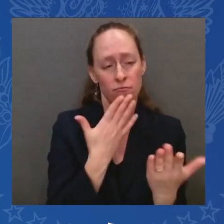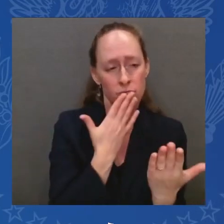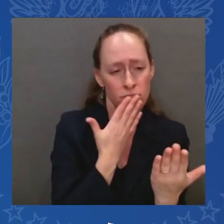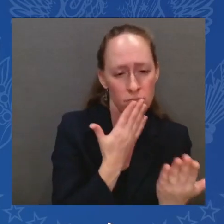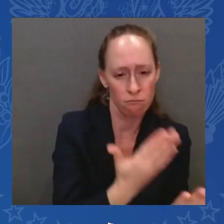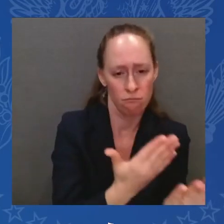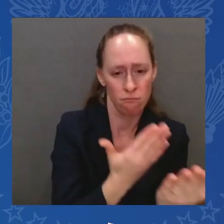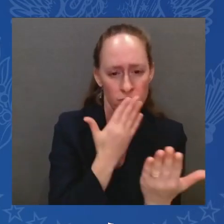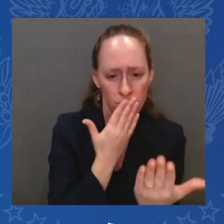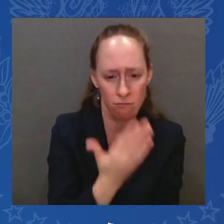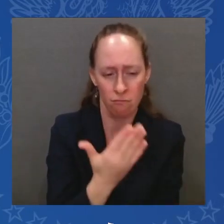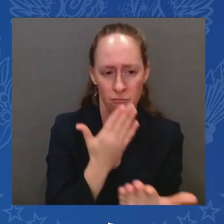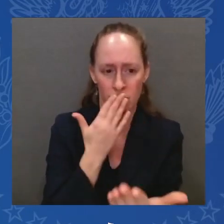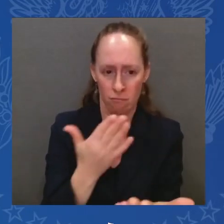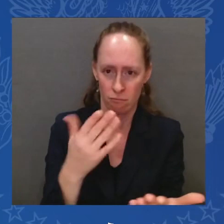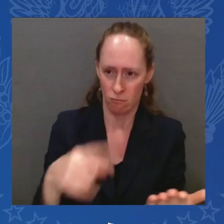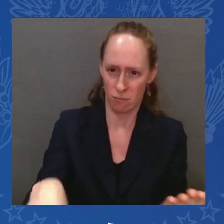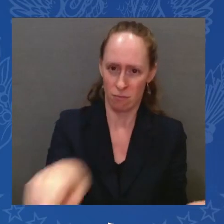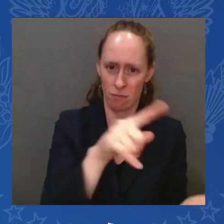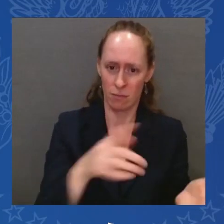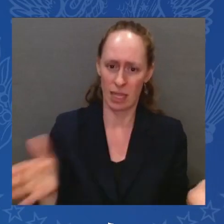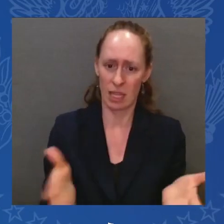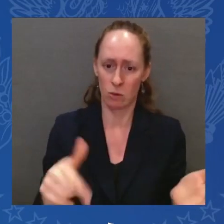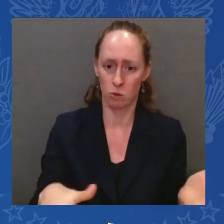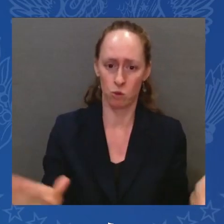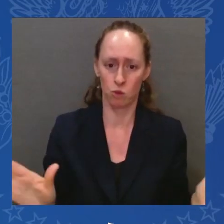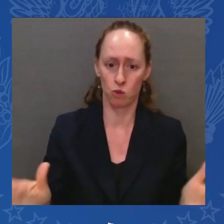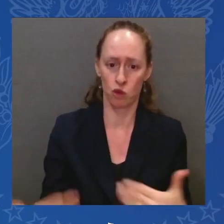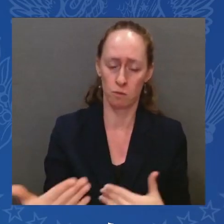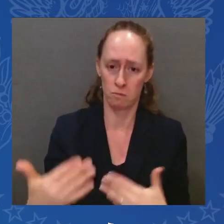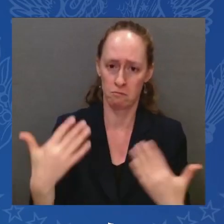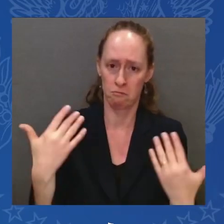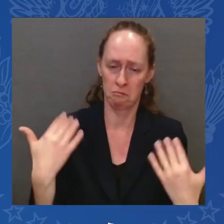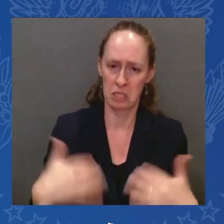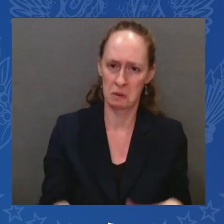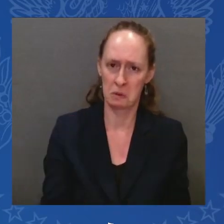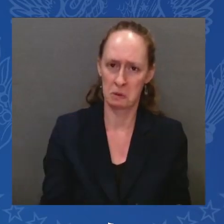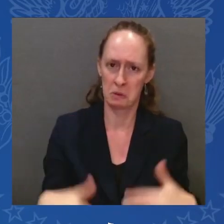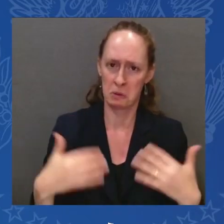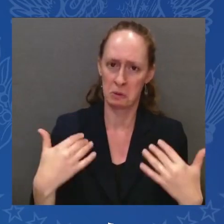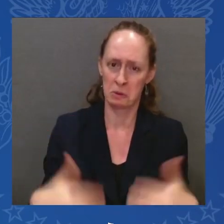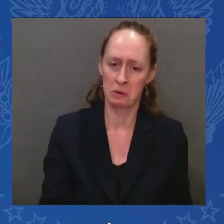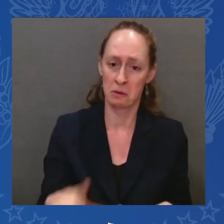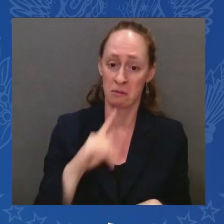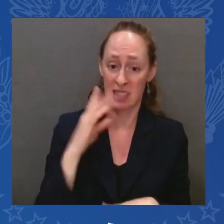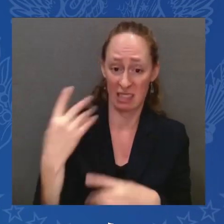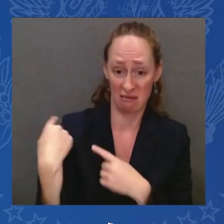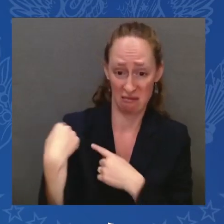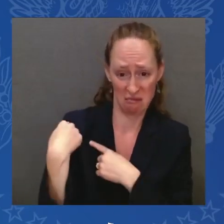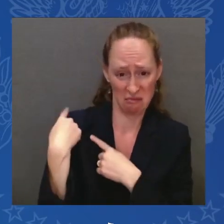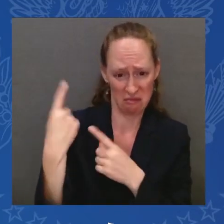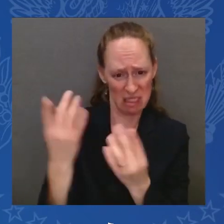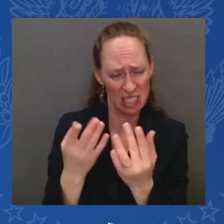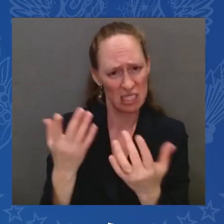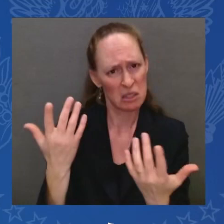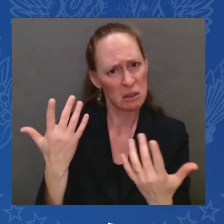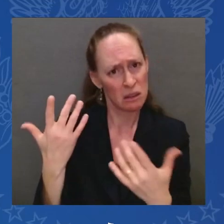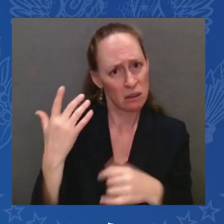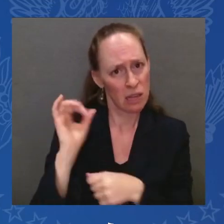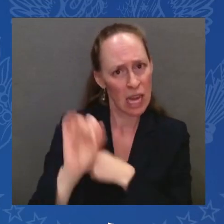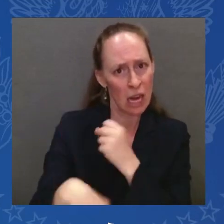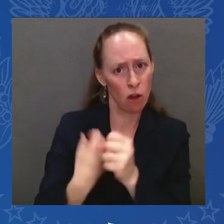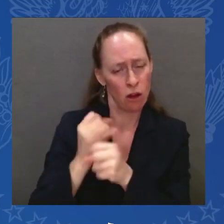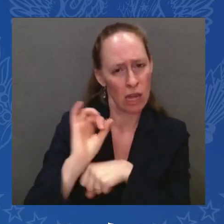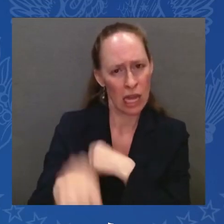you've been breaking your neck the last couple of years to deal with this overall issue of anti